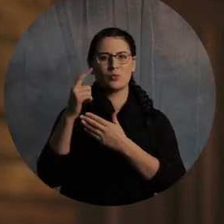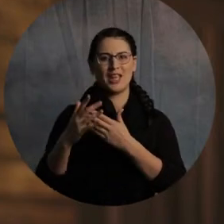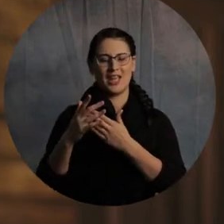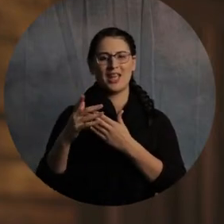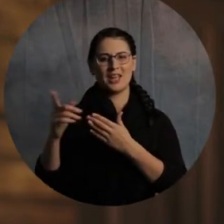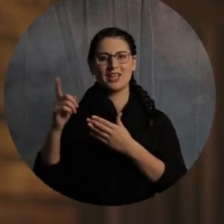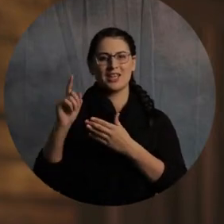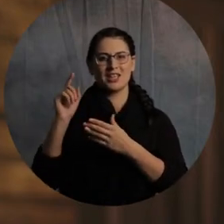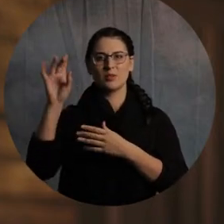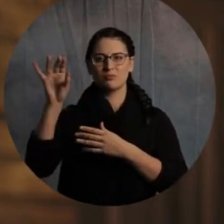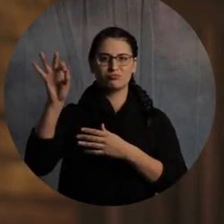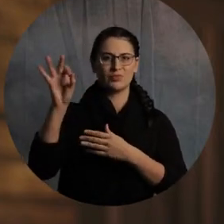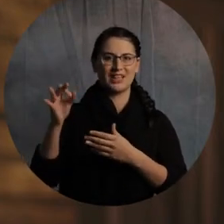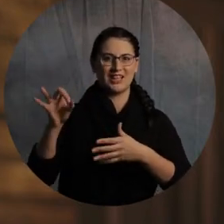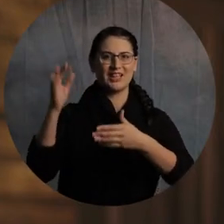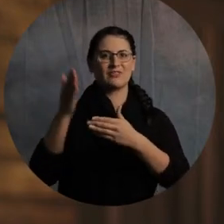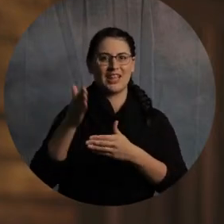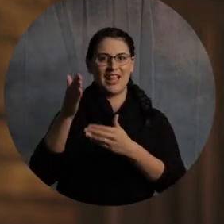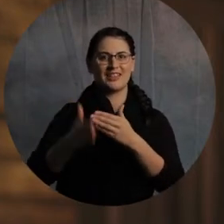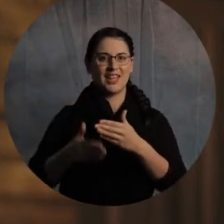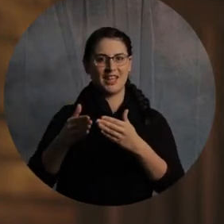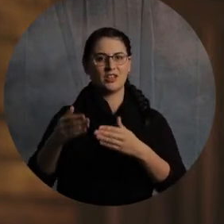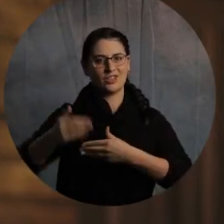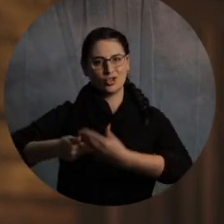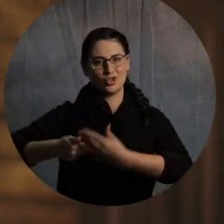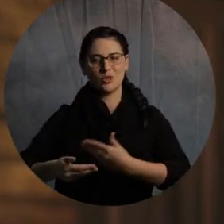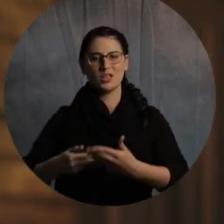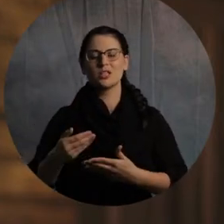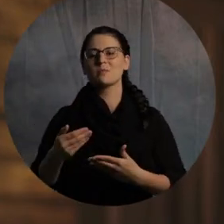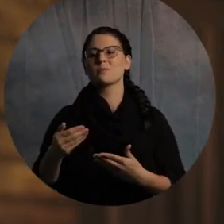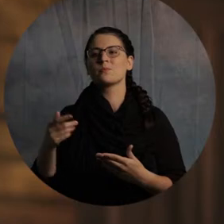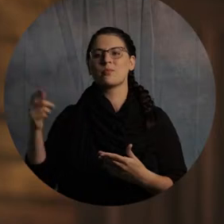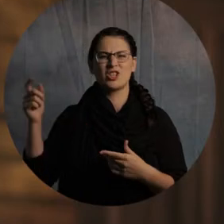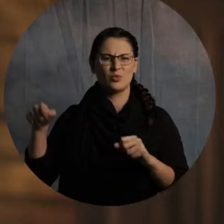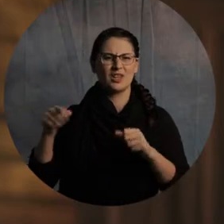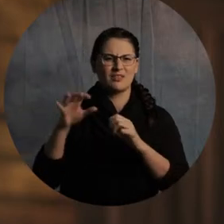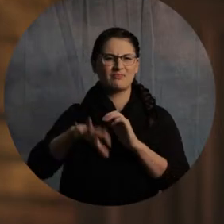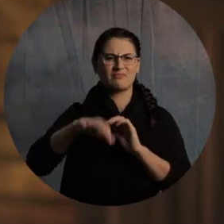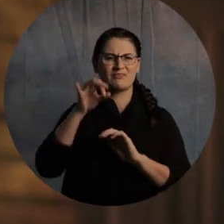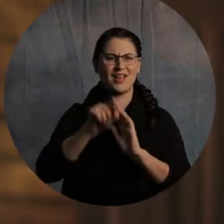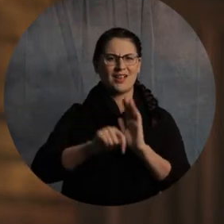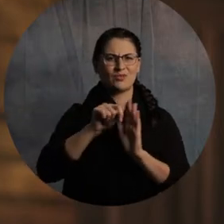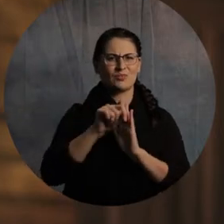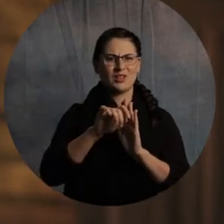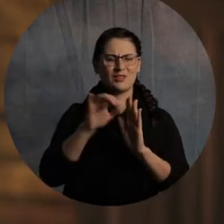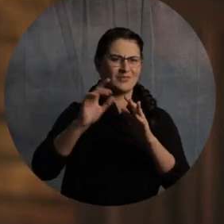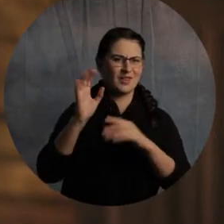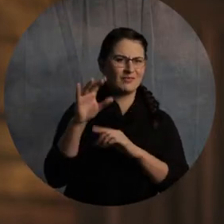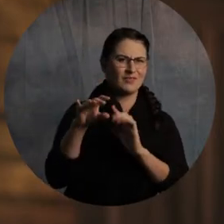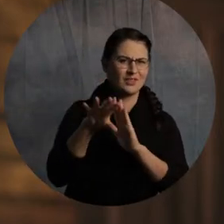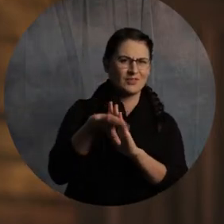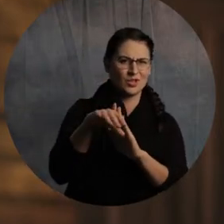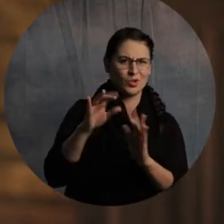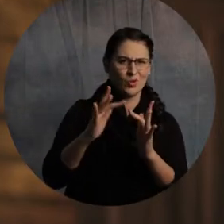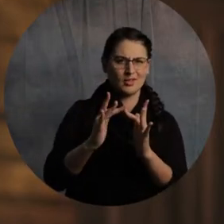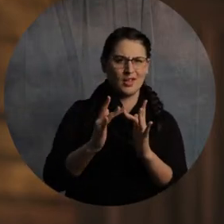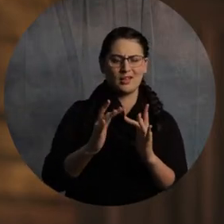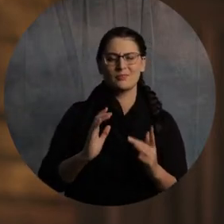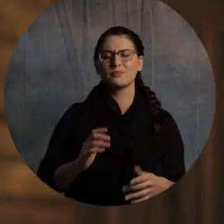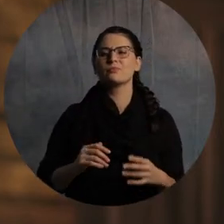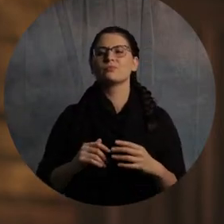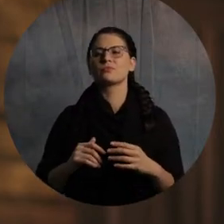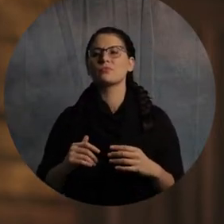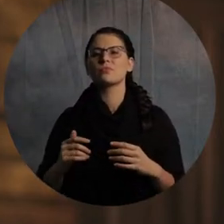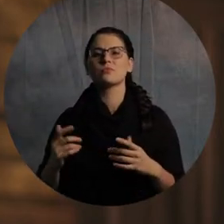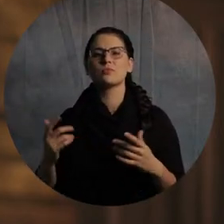page, website. And Chris Mintz talked about how we can become an us in marriage by serving together. So, what I want to do is I kind of